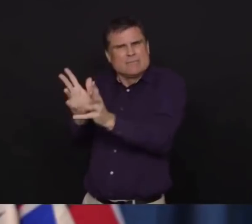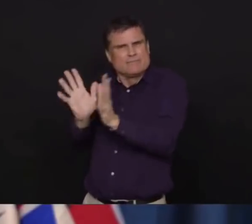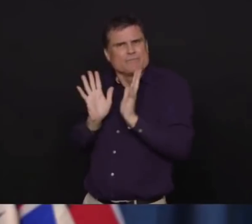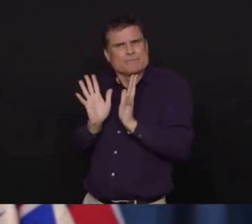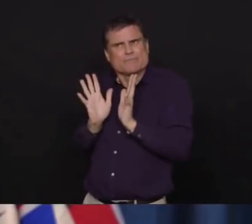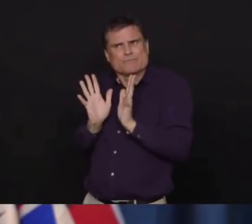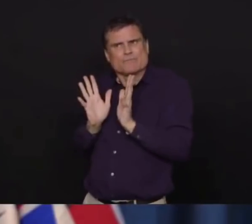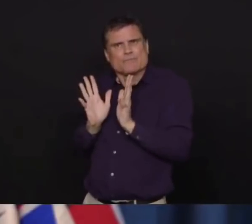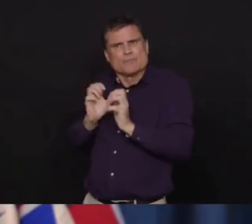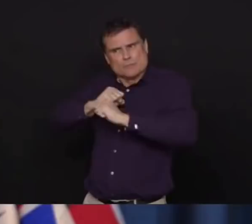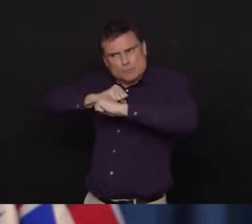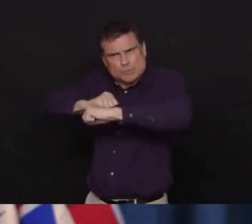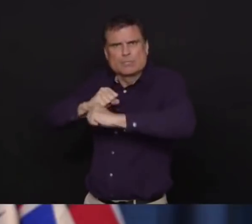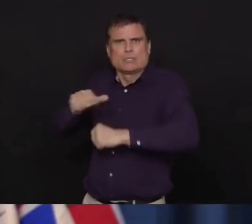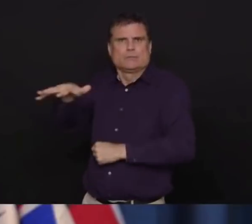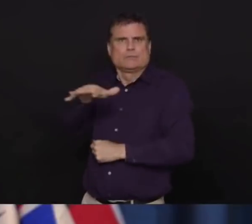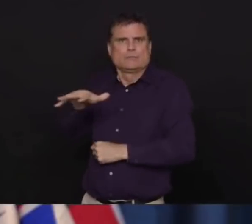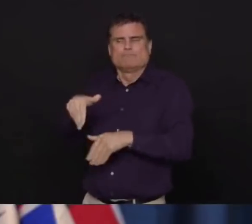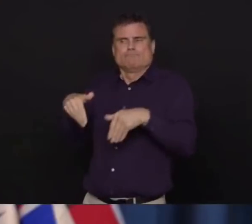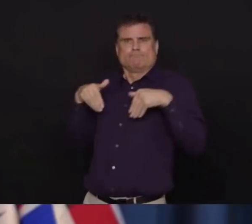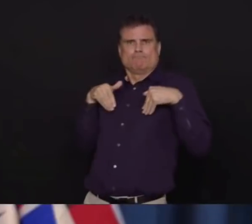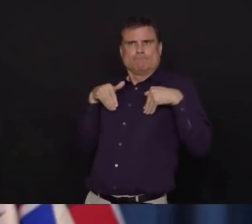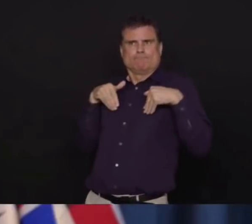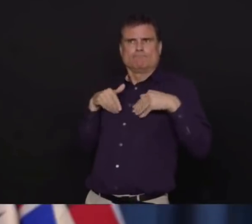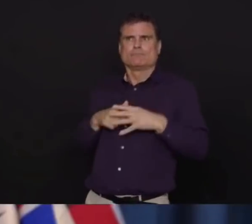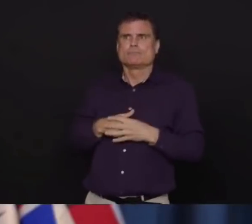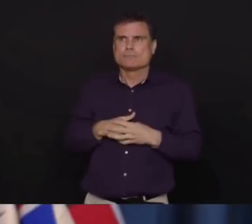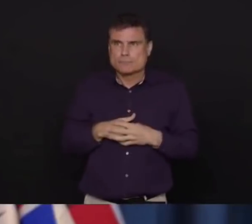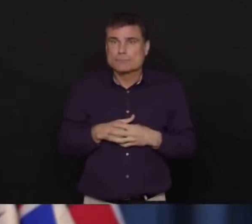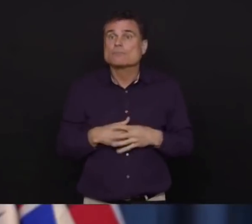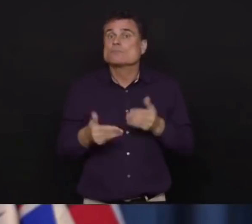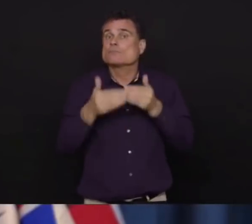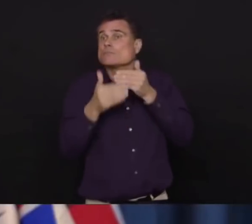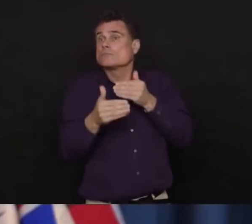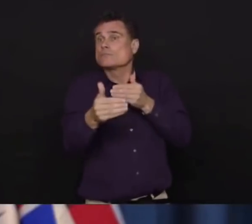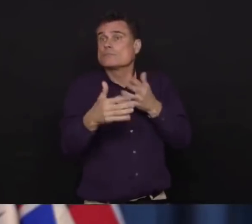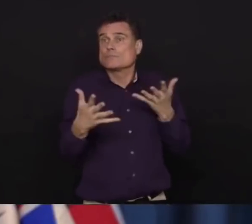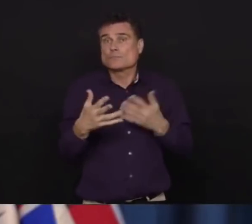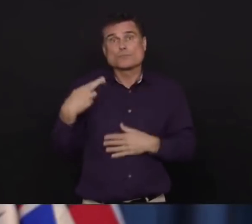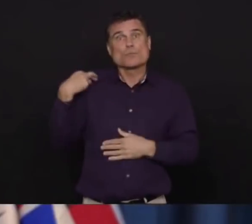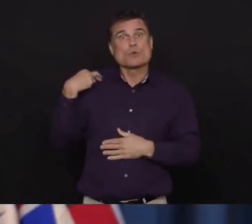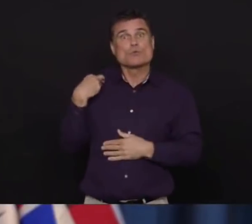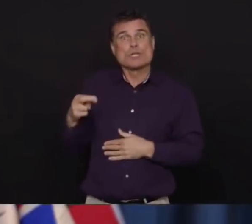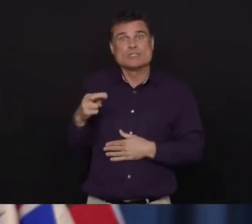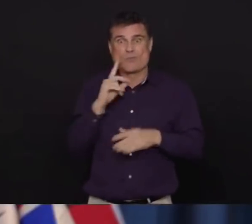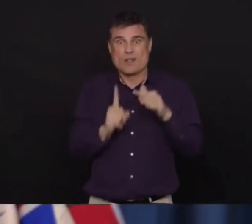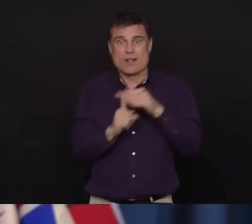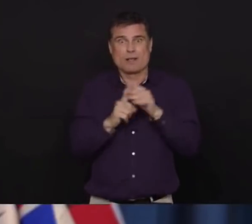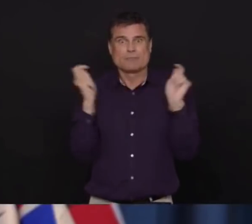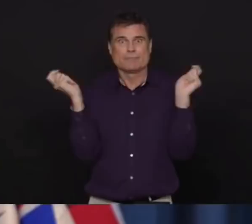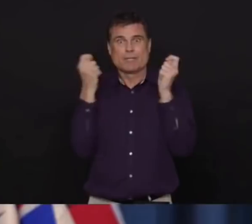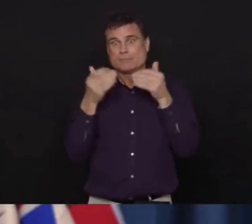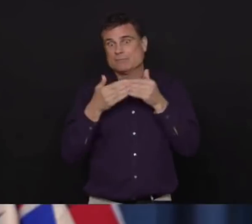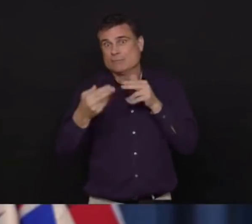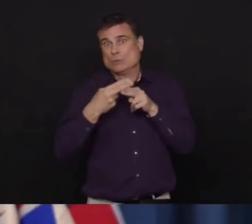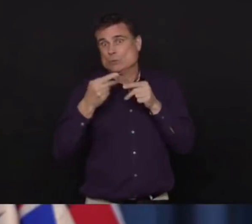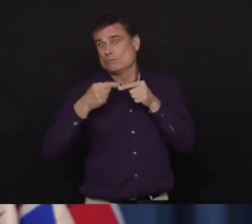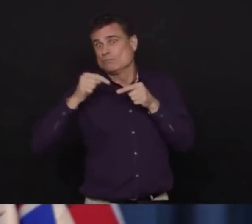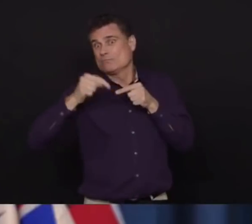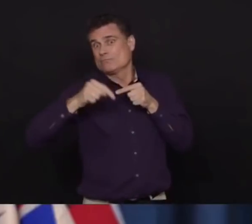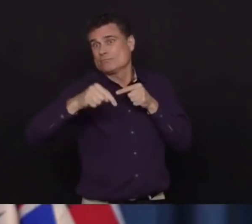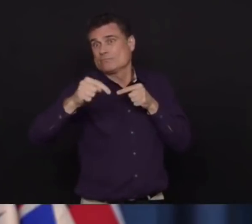faiths. We have a number of religious celebrations coming up in the next two weeks, including Easter, Passover,